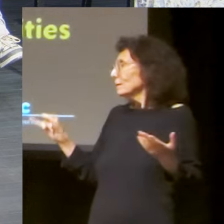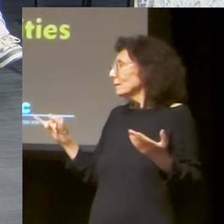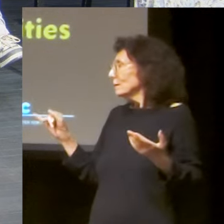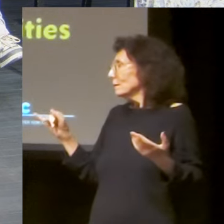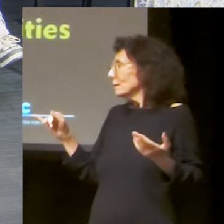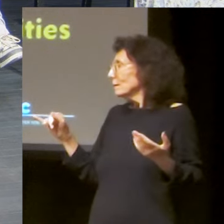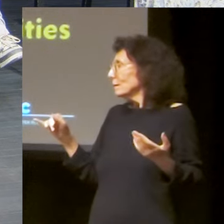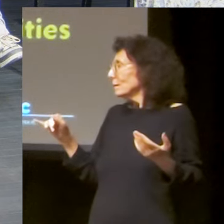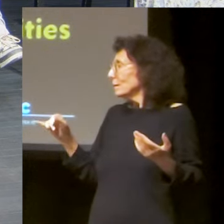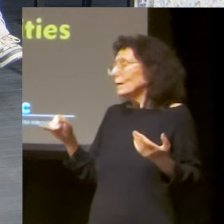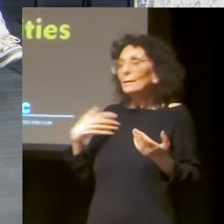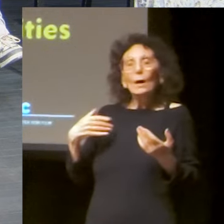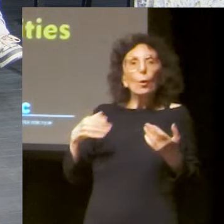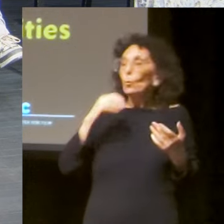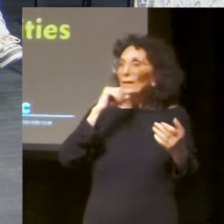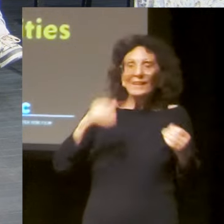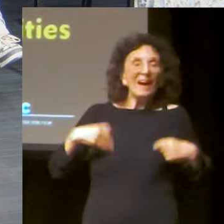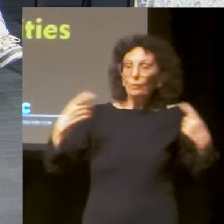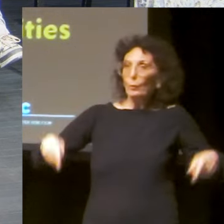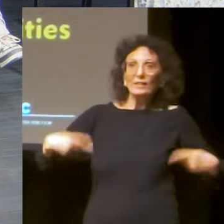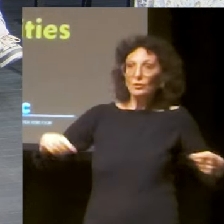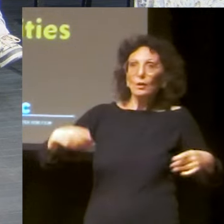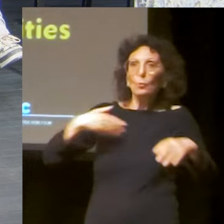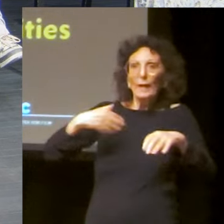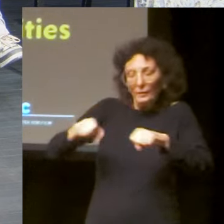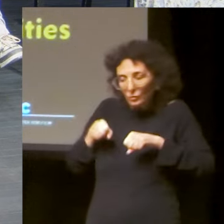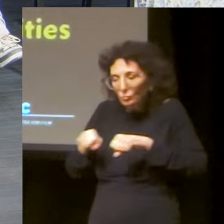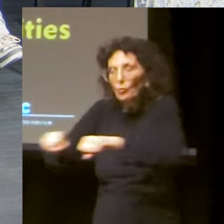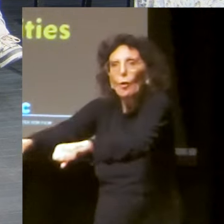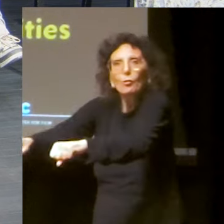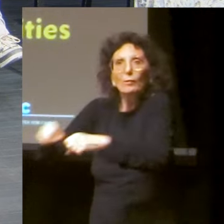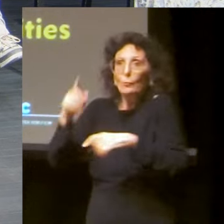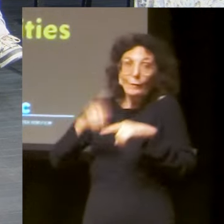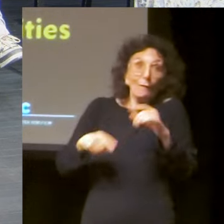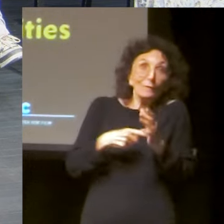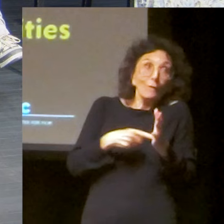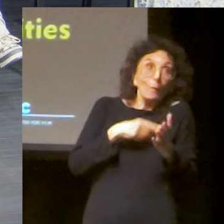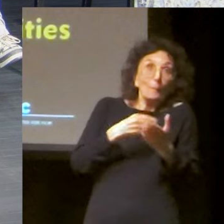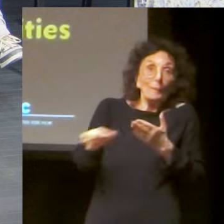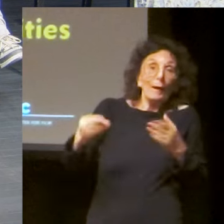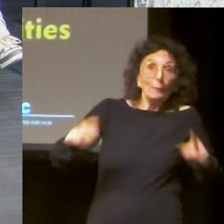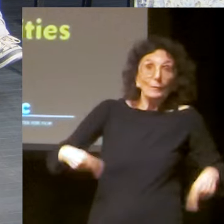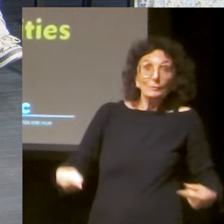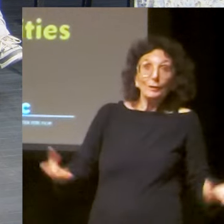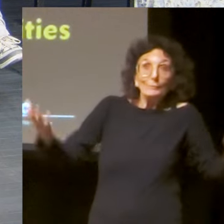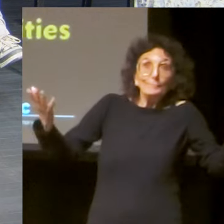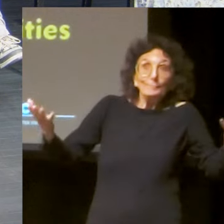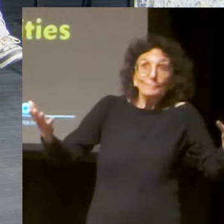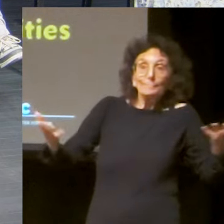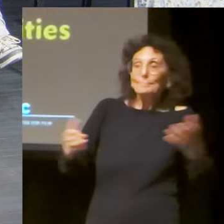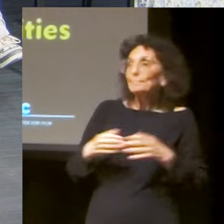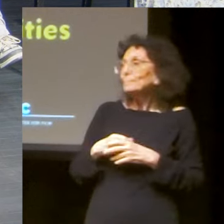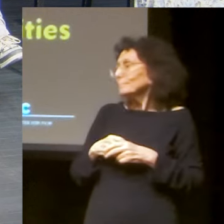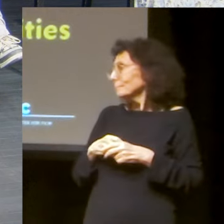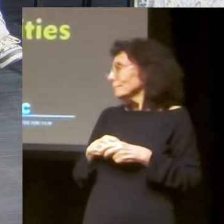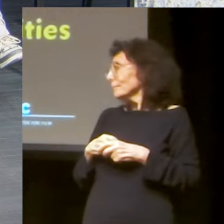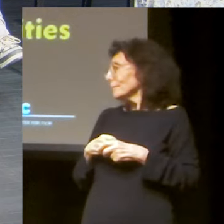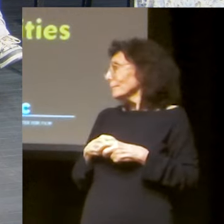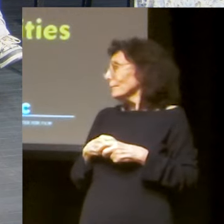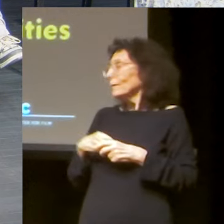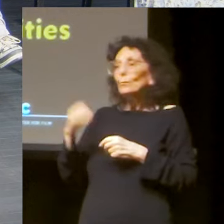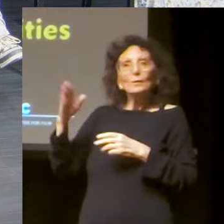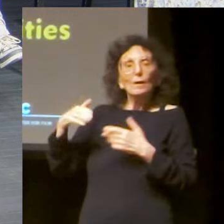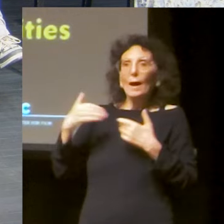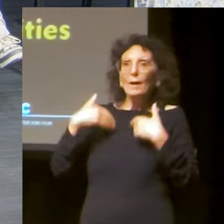child with a, a wheelchair in this head start program, right? Right. At the time, which. It wasn't a wheelchair, it was a scroller because